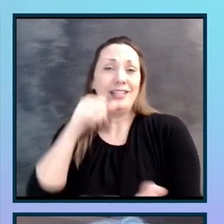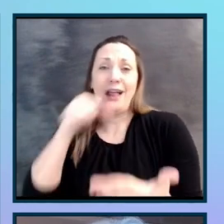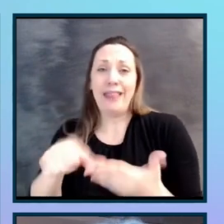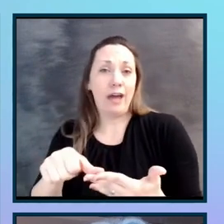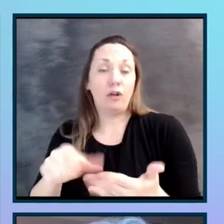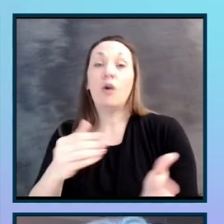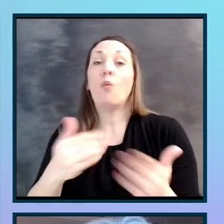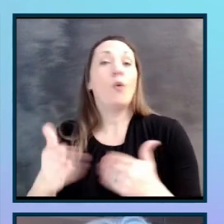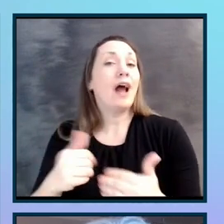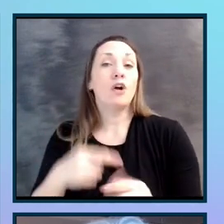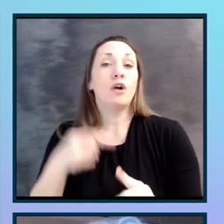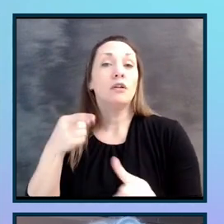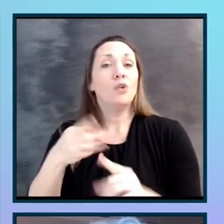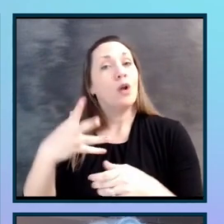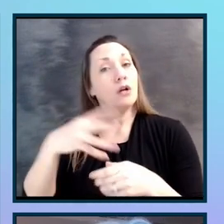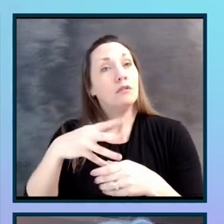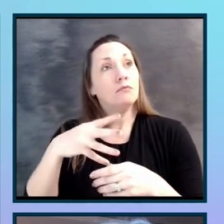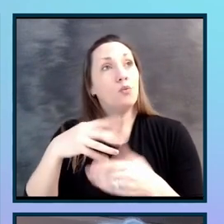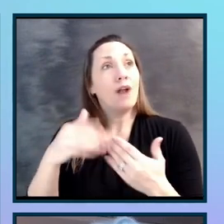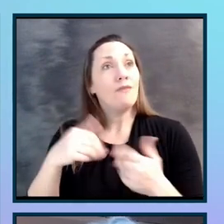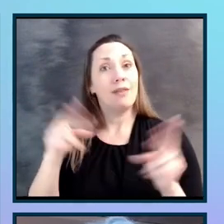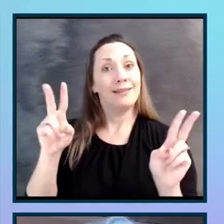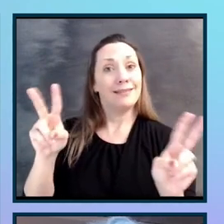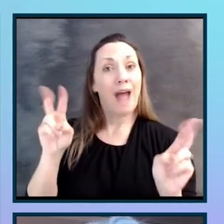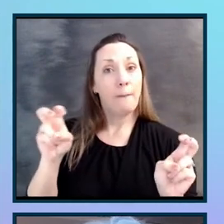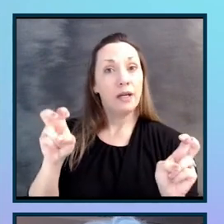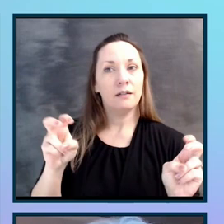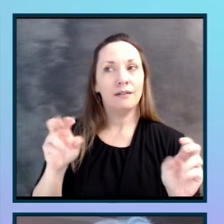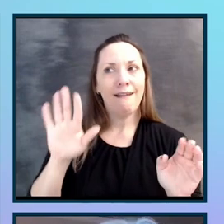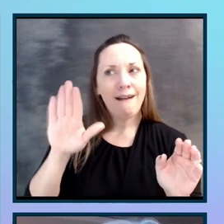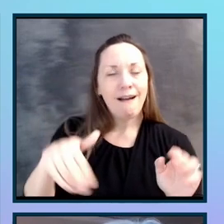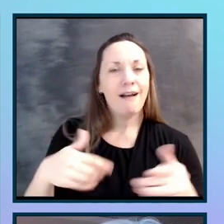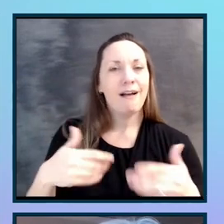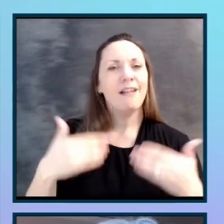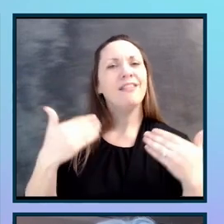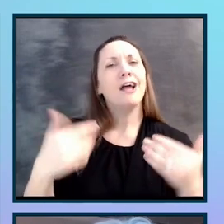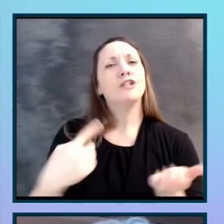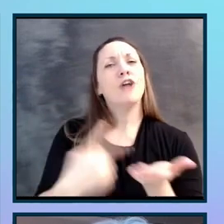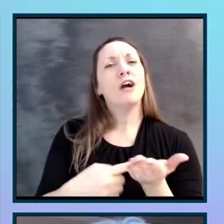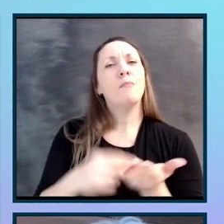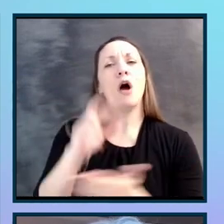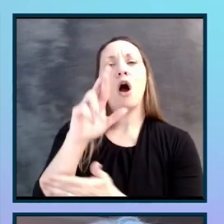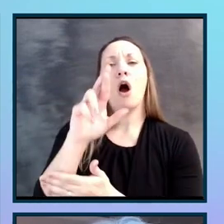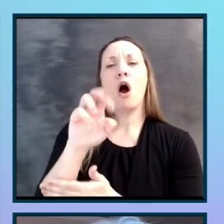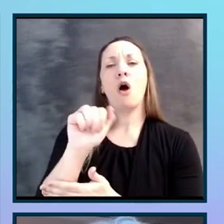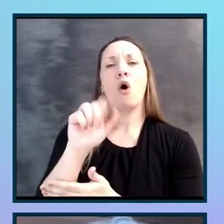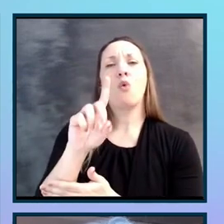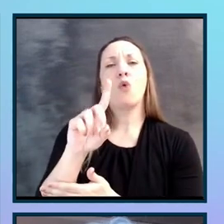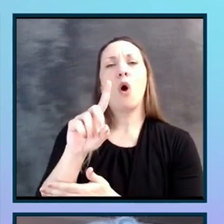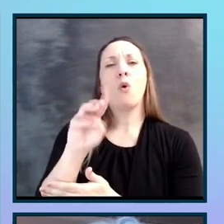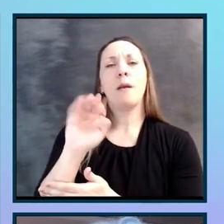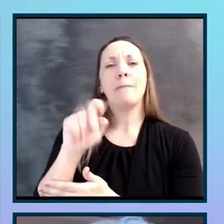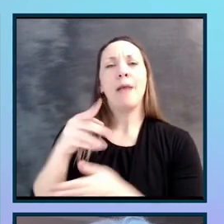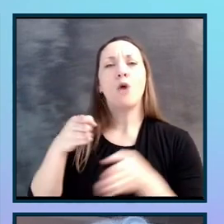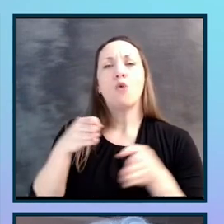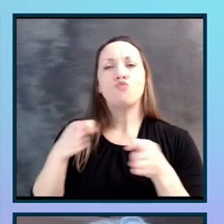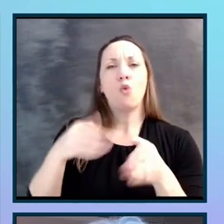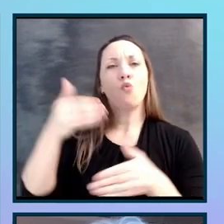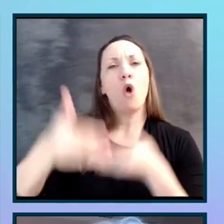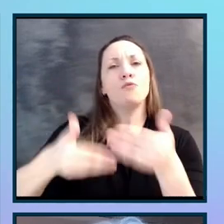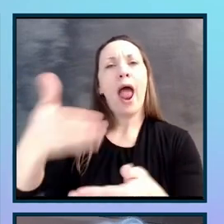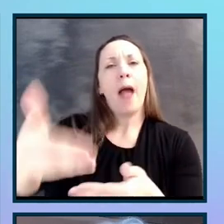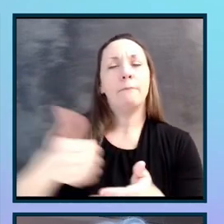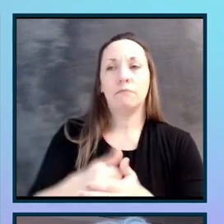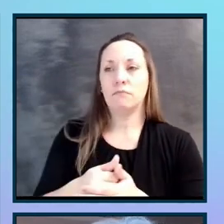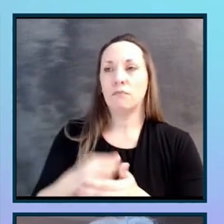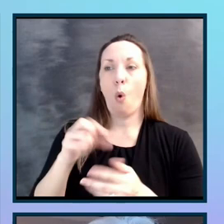that you're talking about, you know, let's talk about the roadmap, or let's talk about this one barrier, let's whatever you're talking